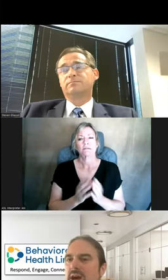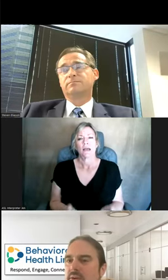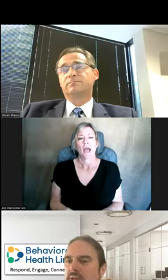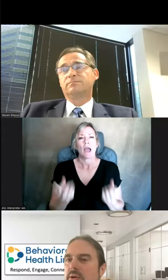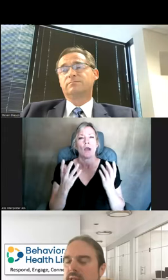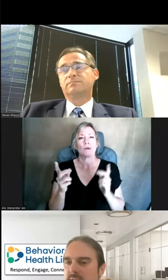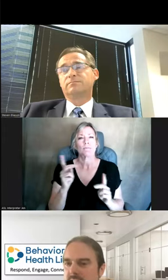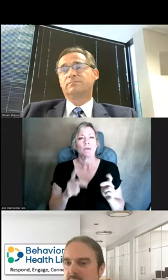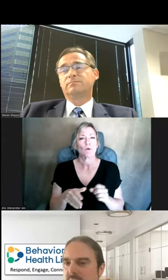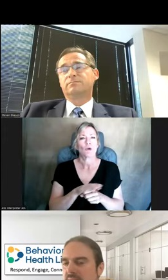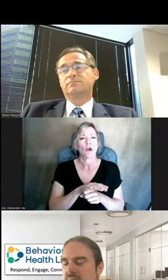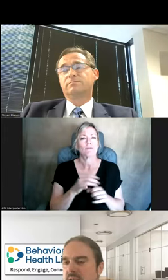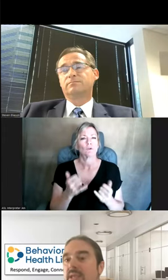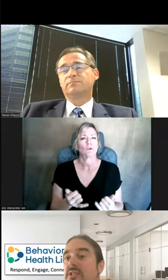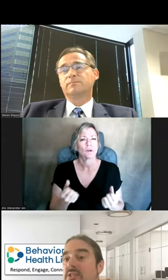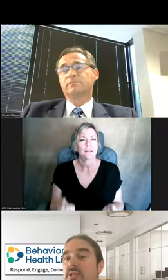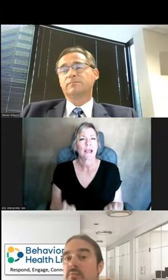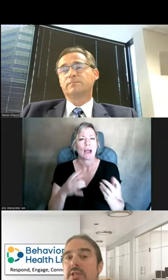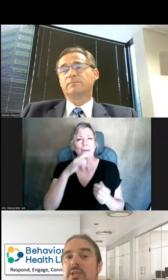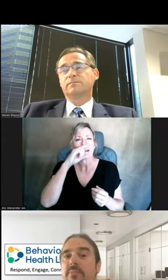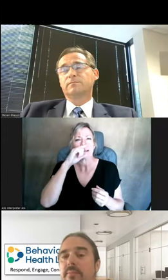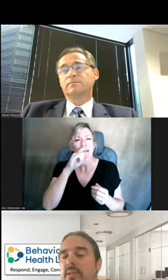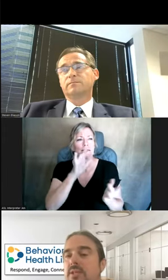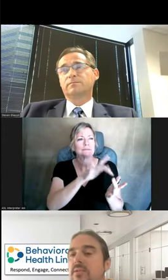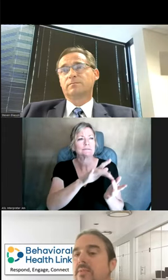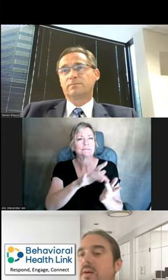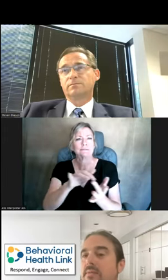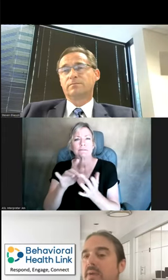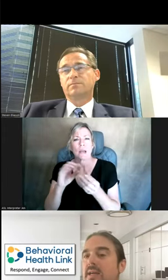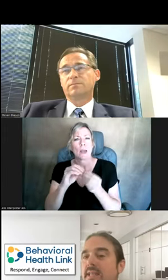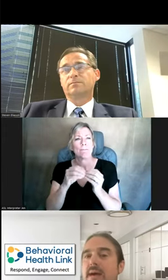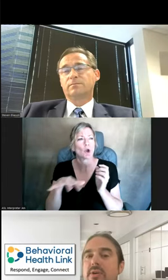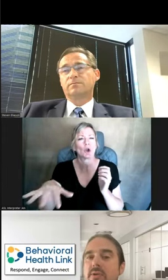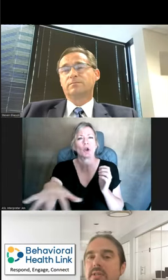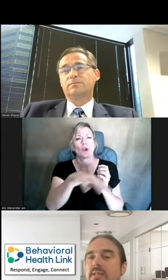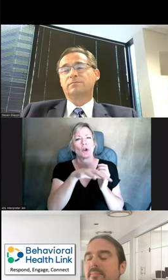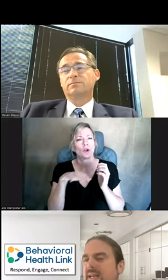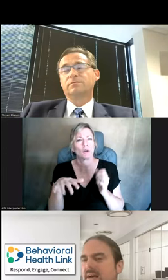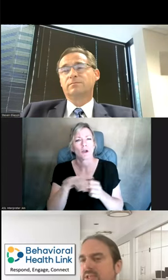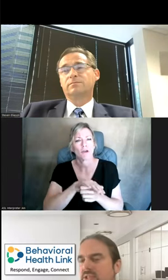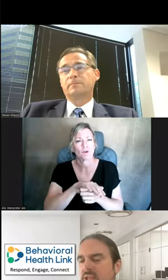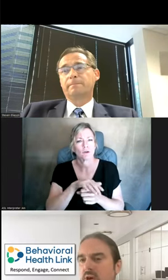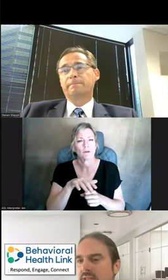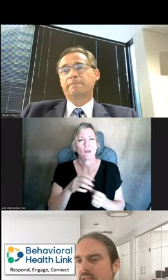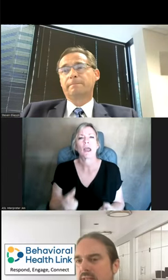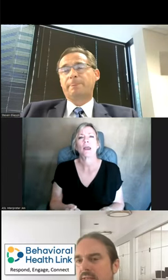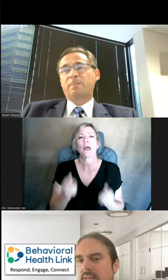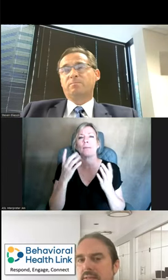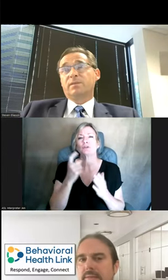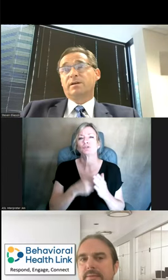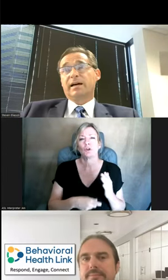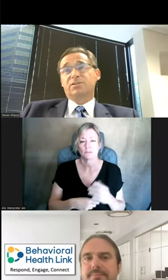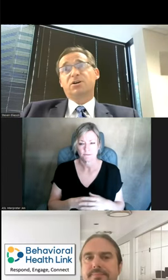covered currently. How many kids is this reaching the population covered by the app currently and about how much does it cost?